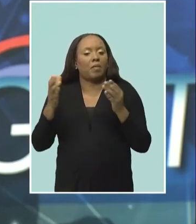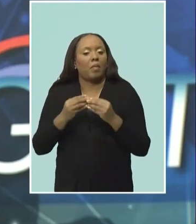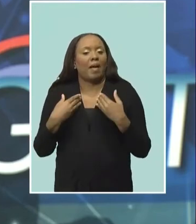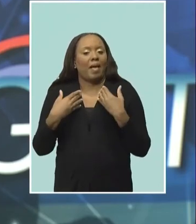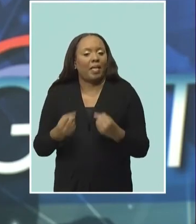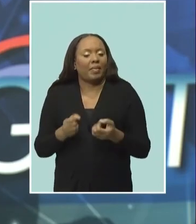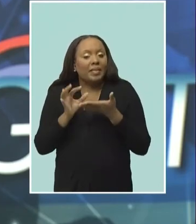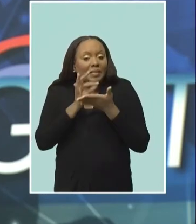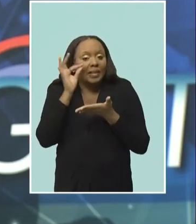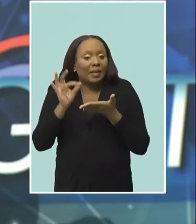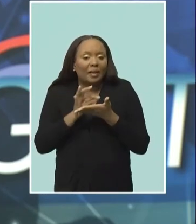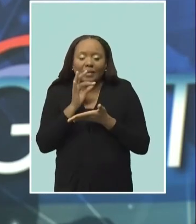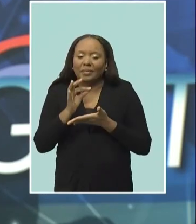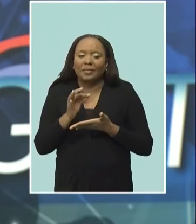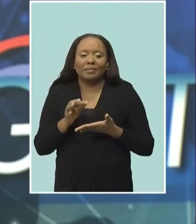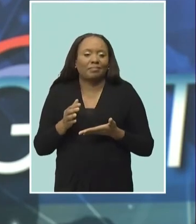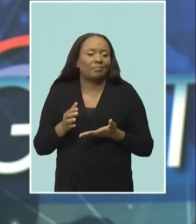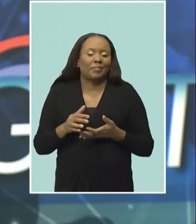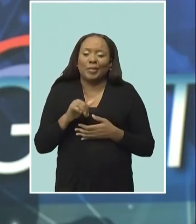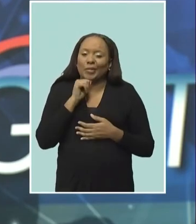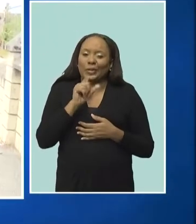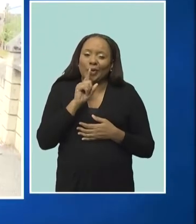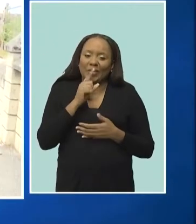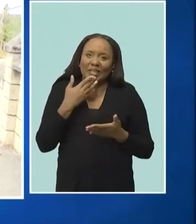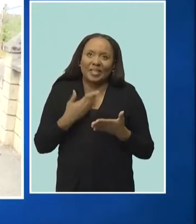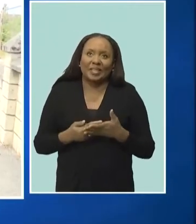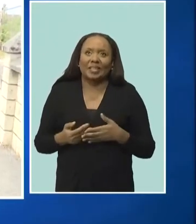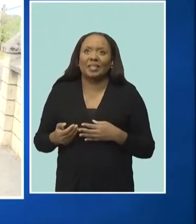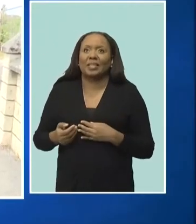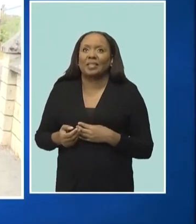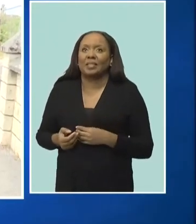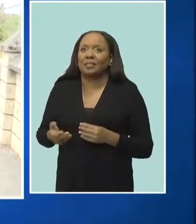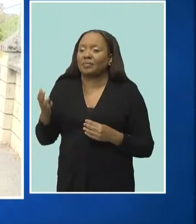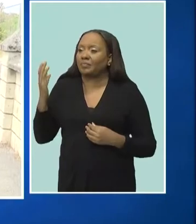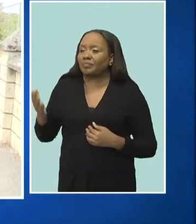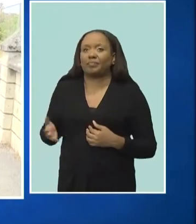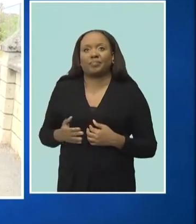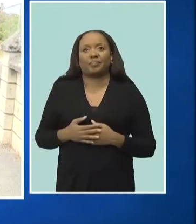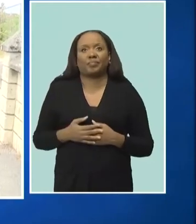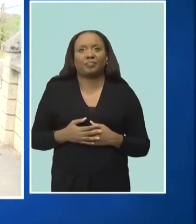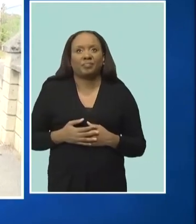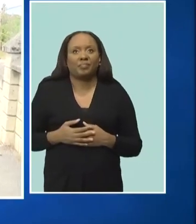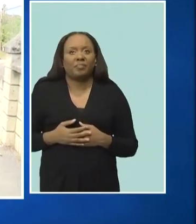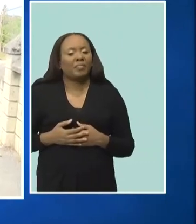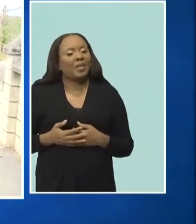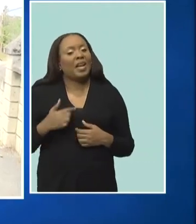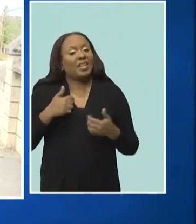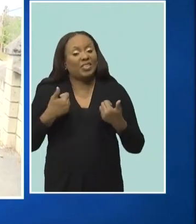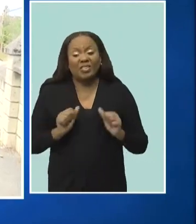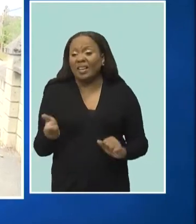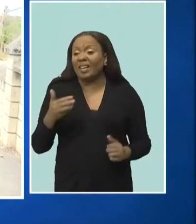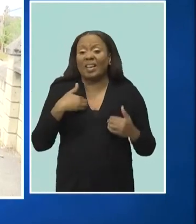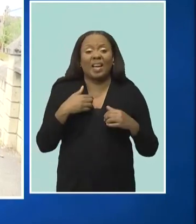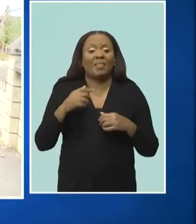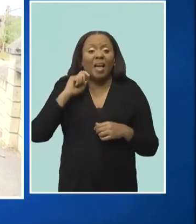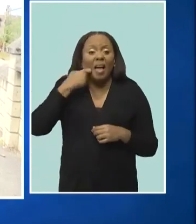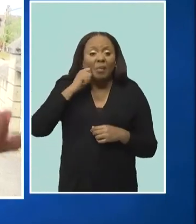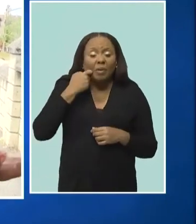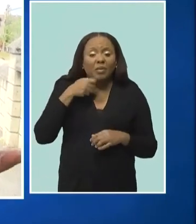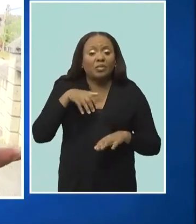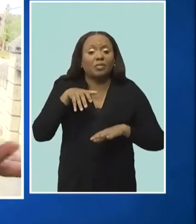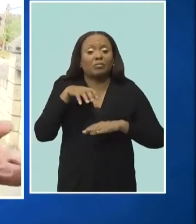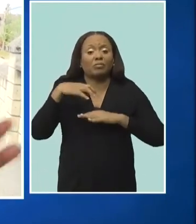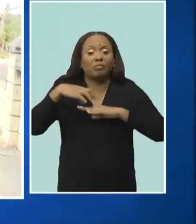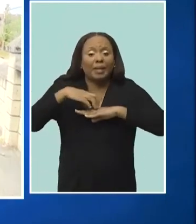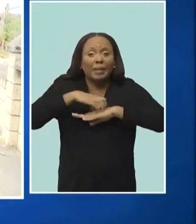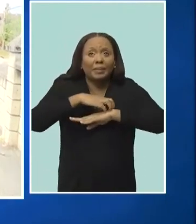sale did not go well. Trade already, but they never lay, like, I have apples, grapes, different